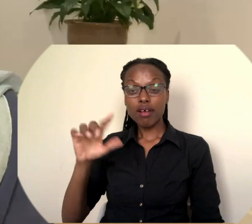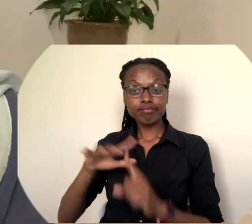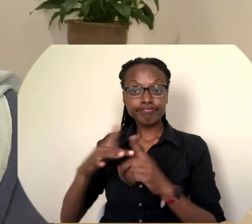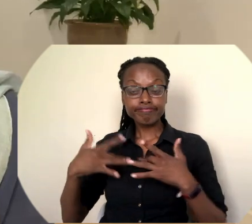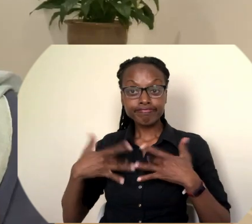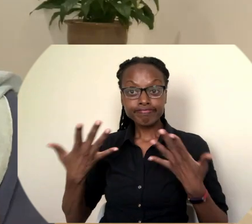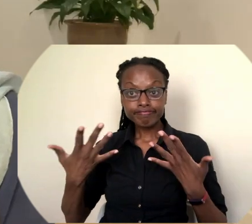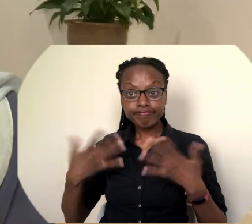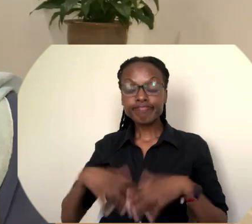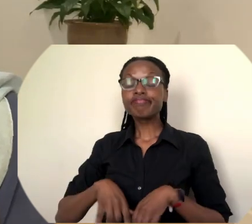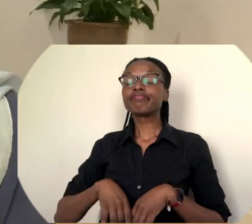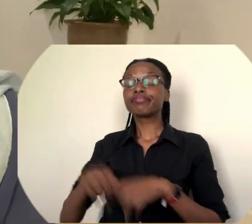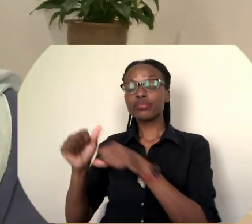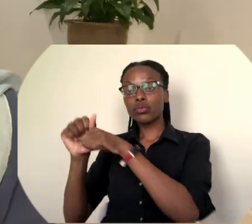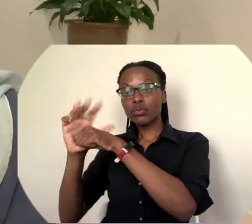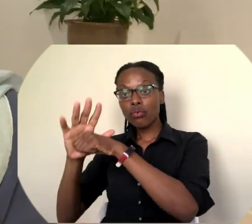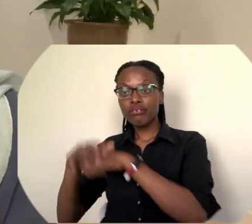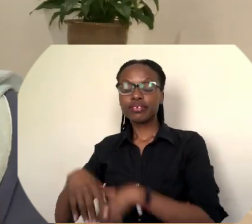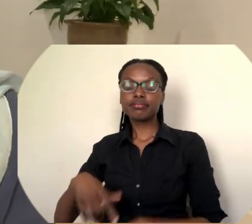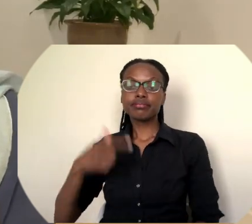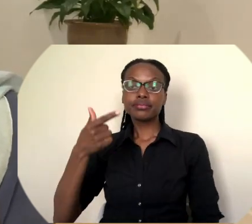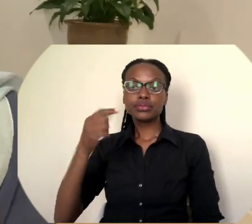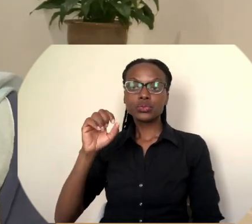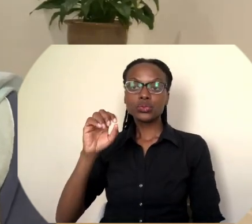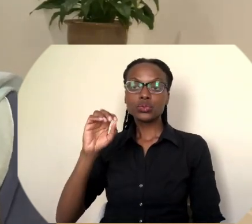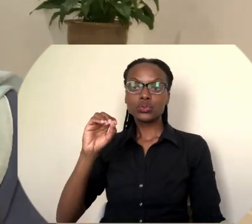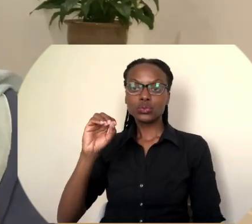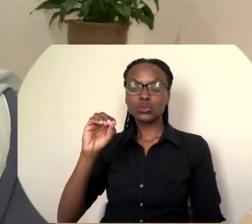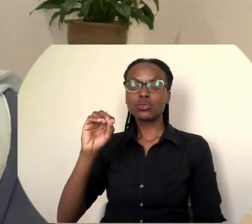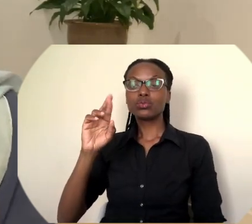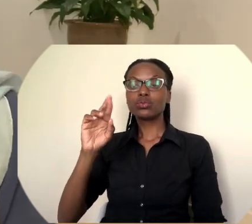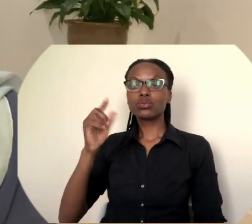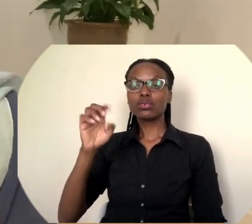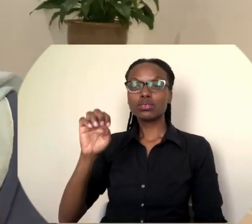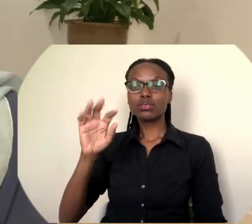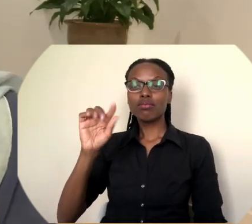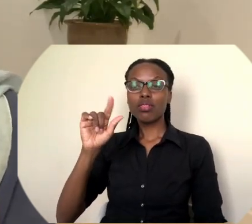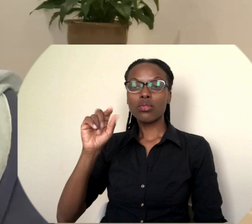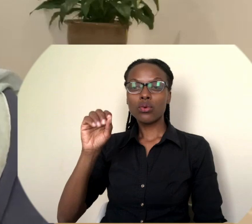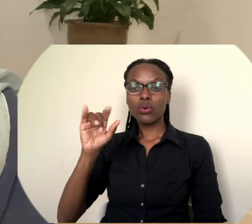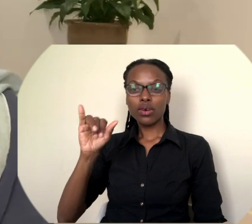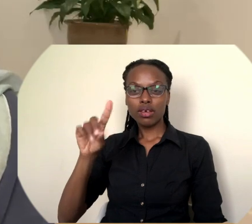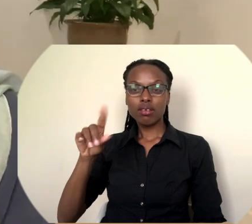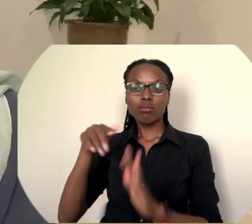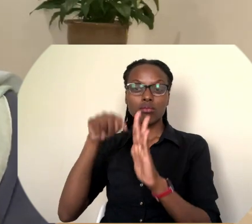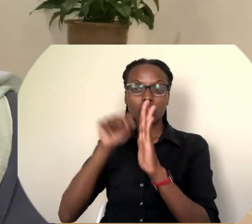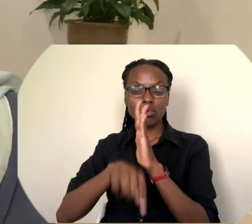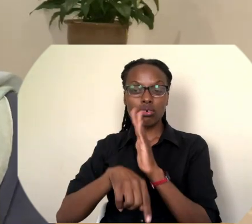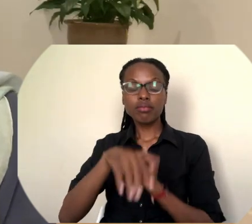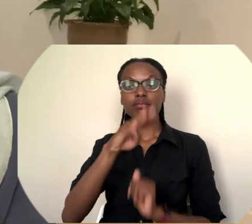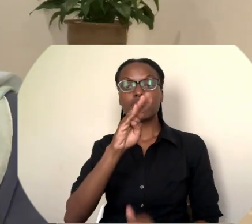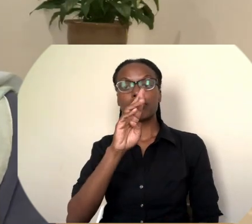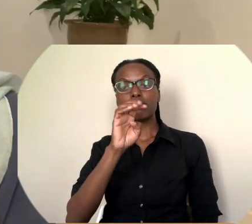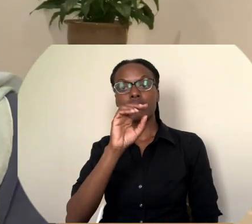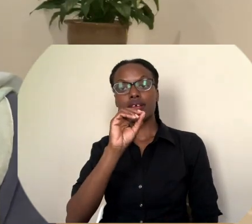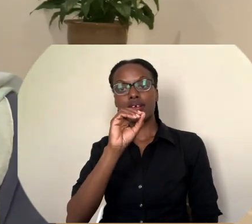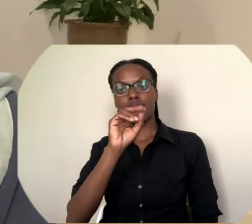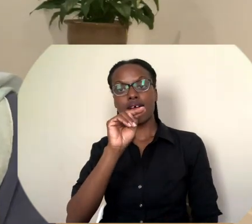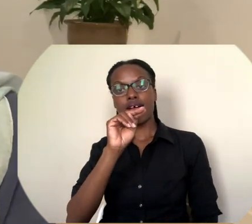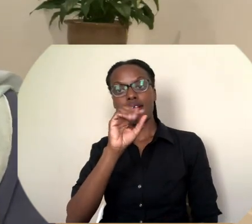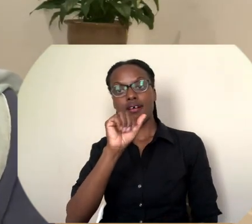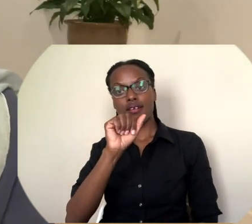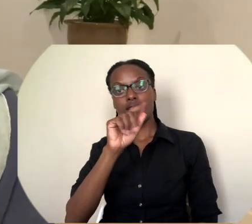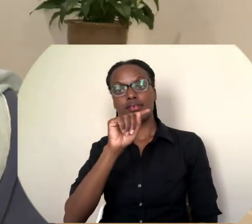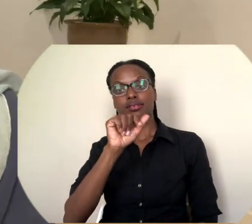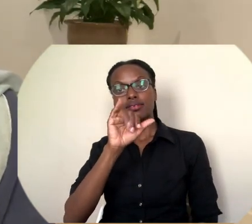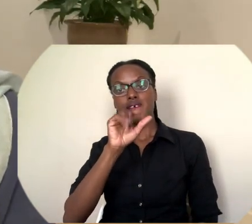Bars is COVID-19, the murder of George Floyd, Breonna Taylor, and the murders of so many others from racism,